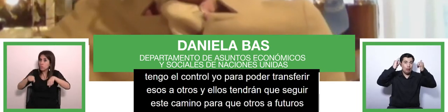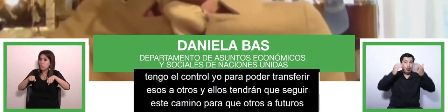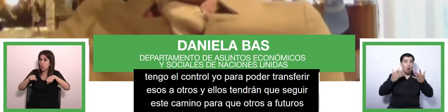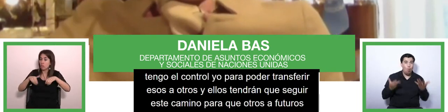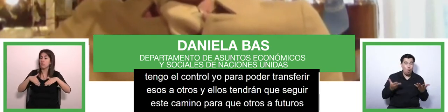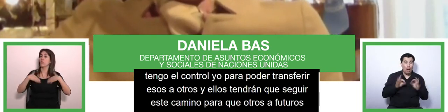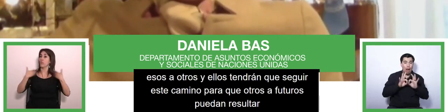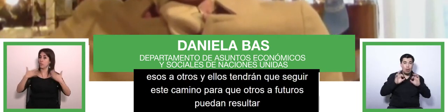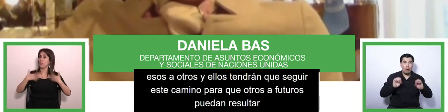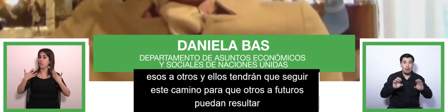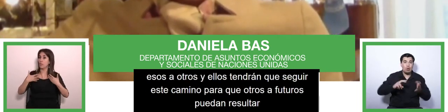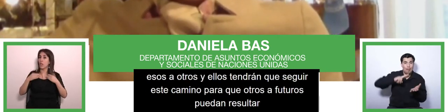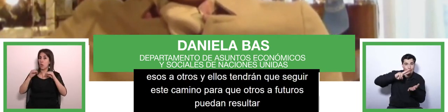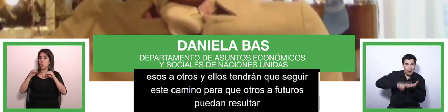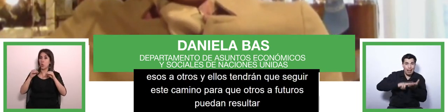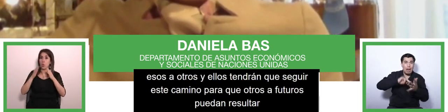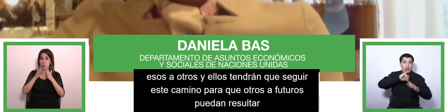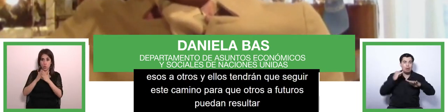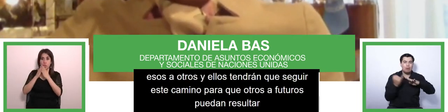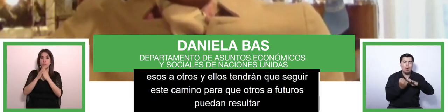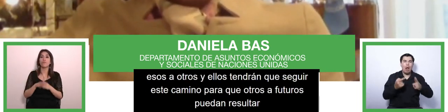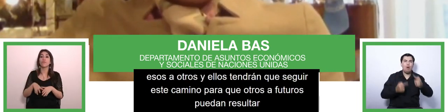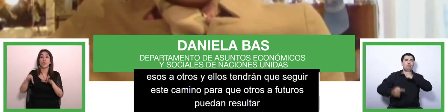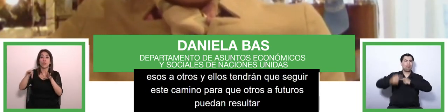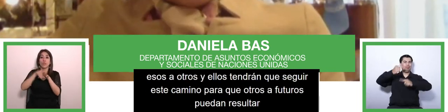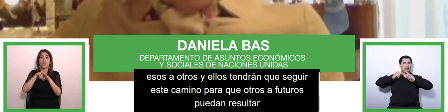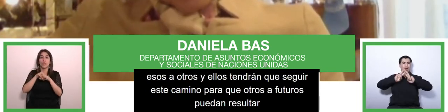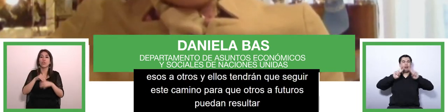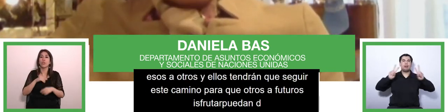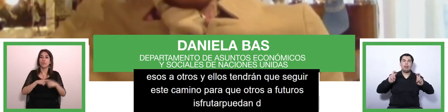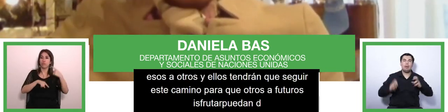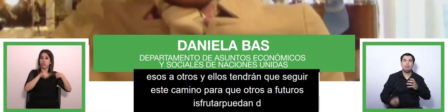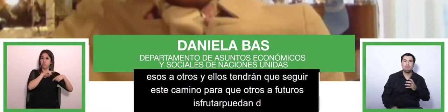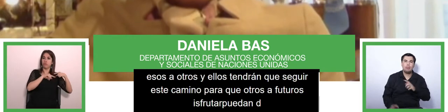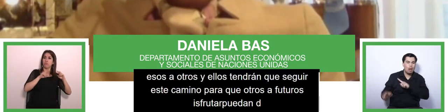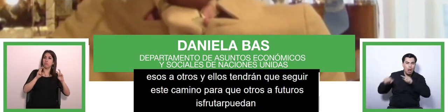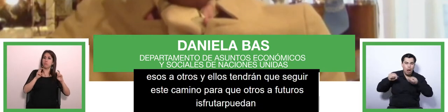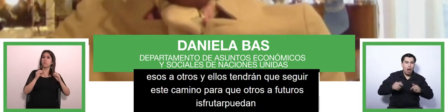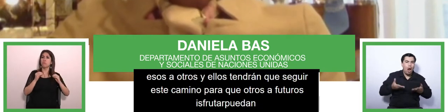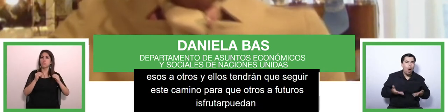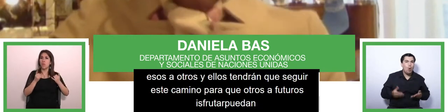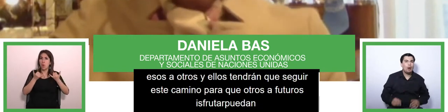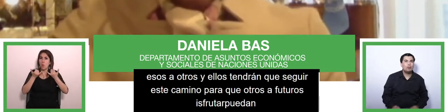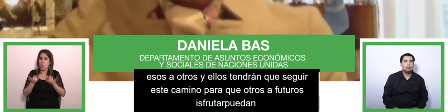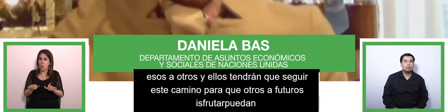let's go back to the theme now uh of where we are today now